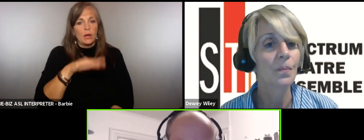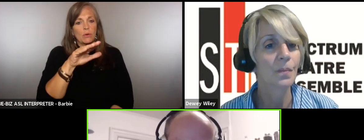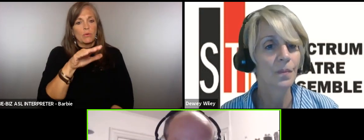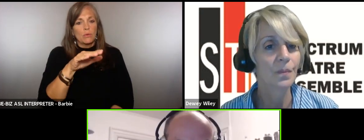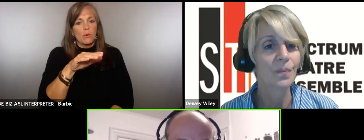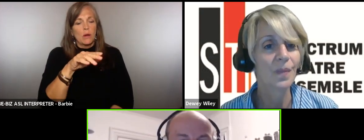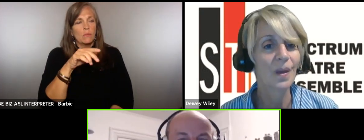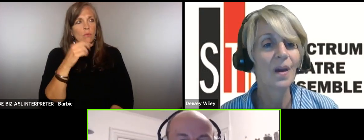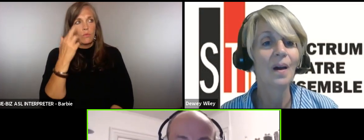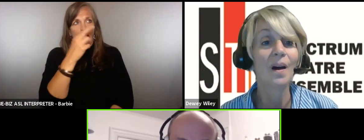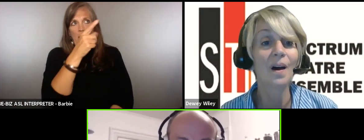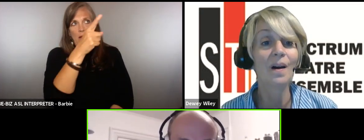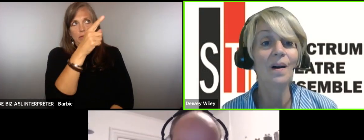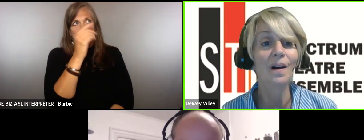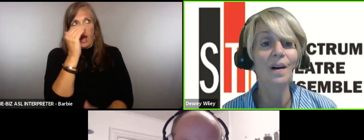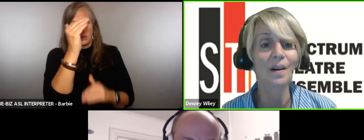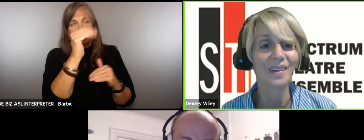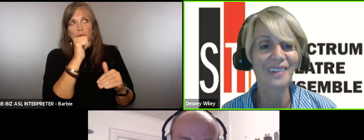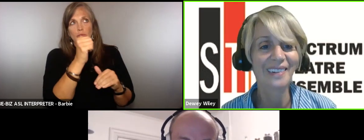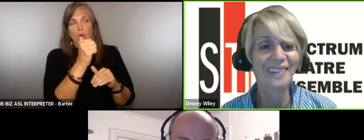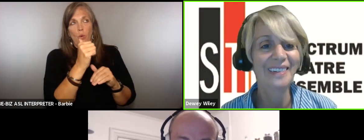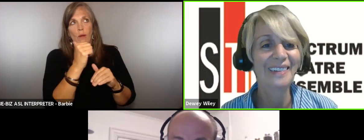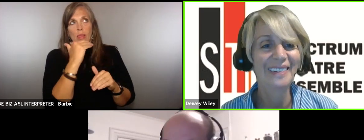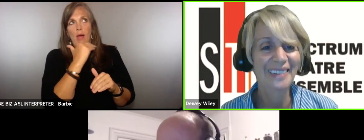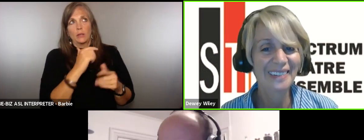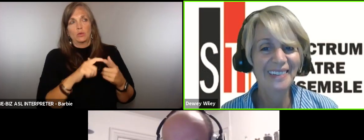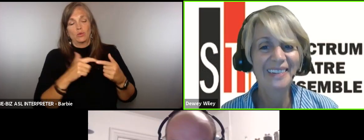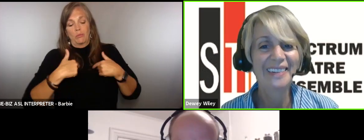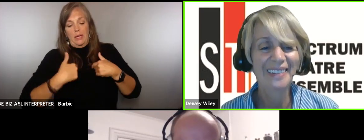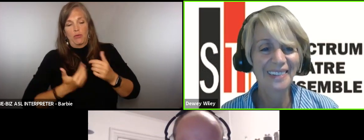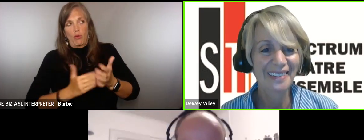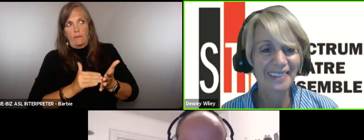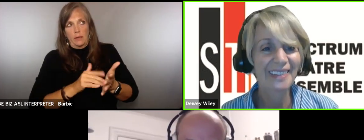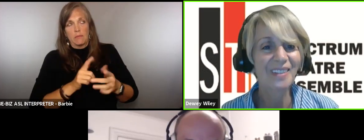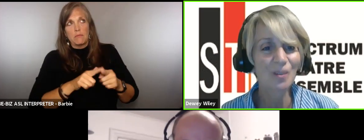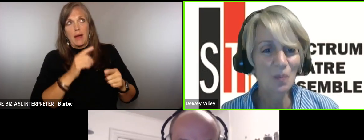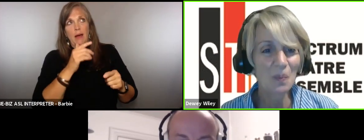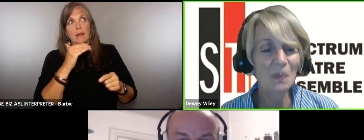themselves all the time all the time